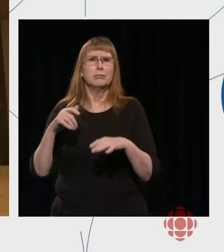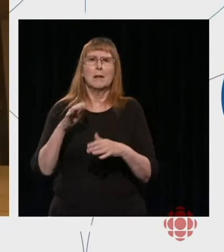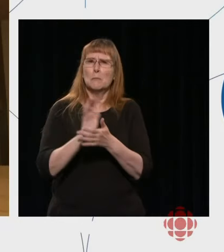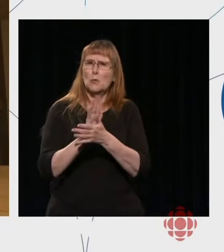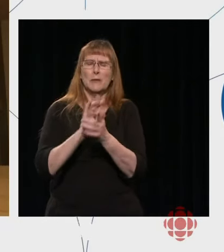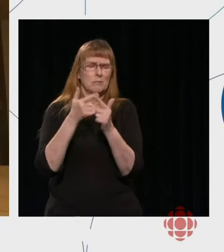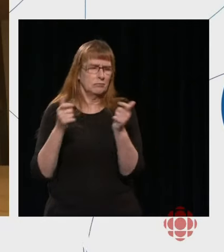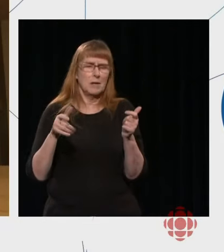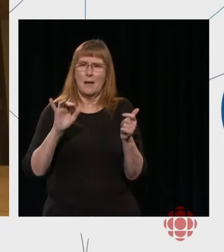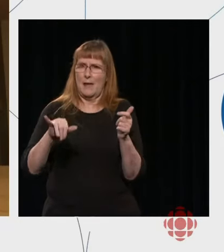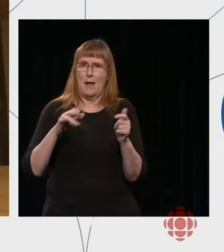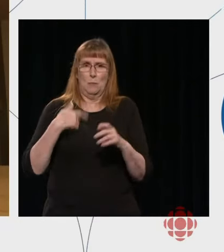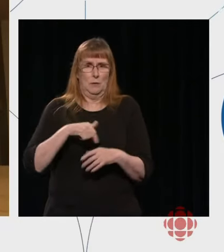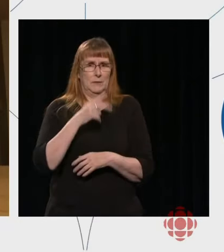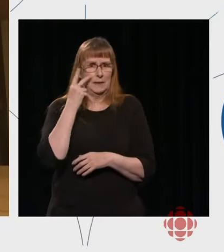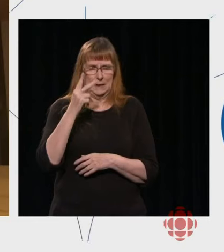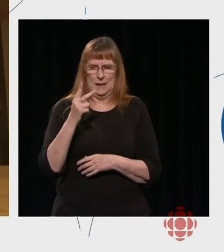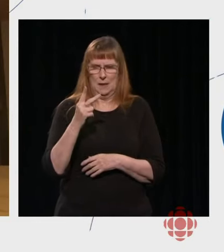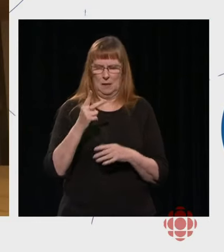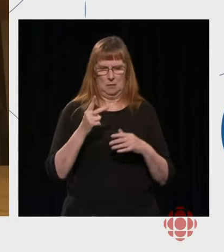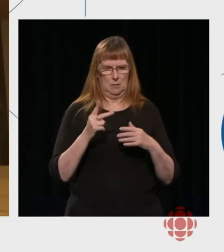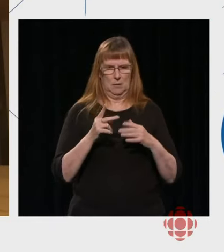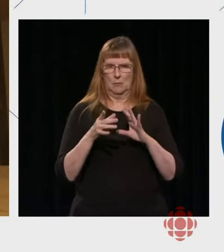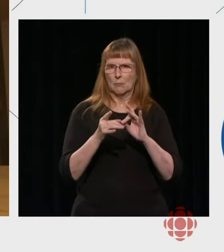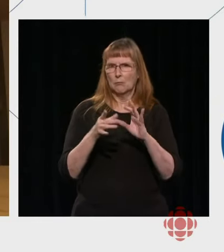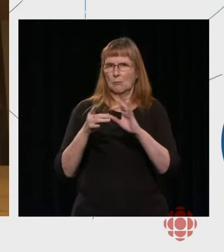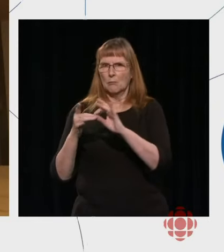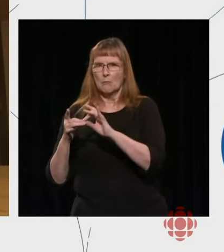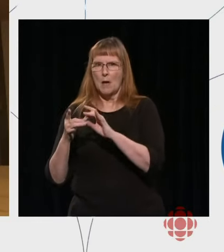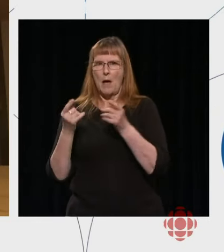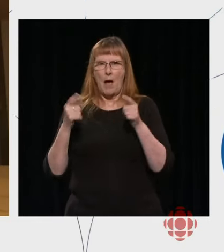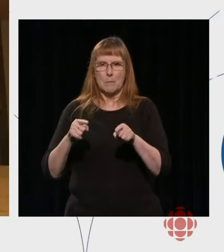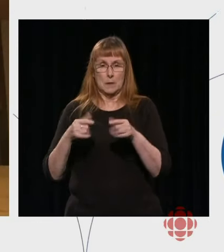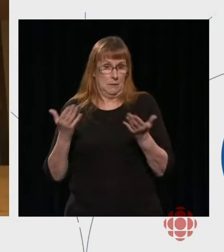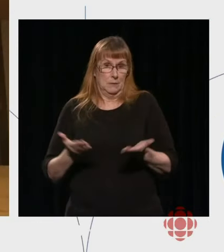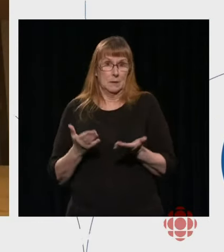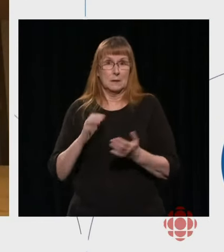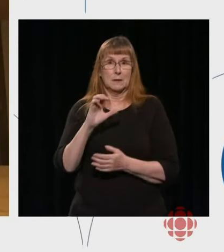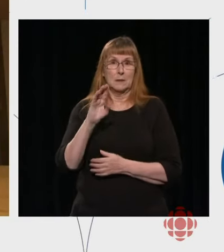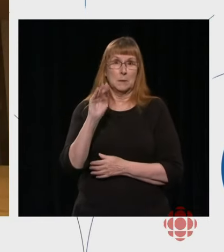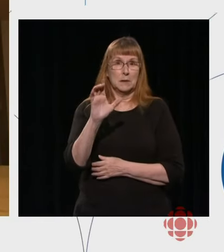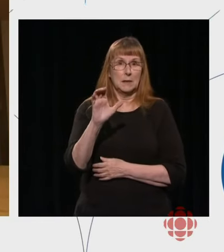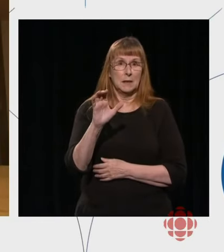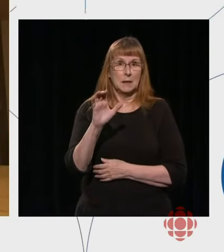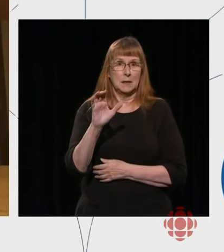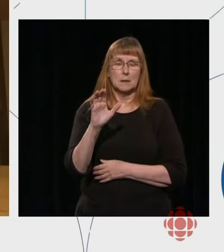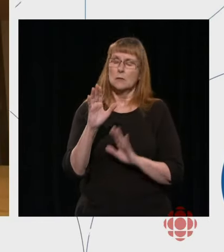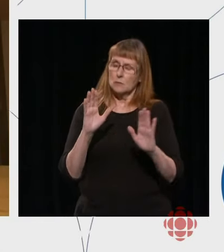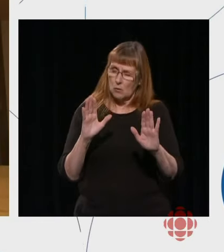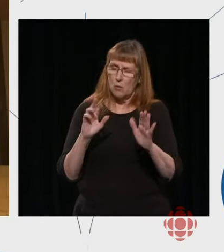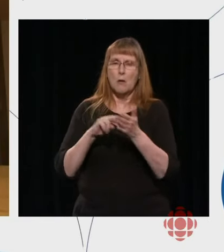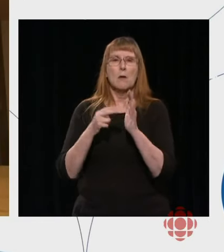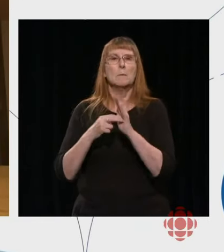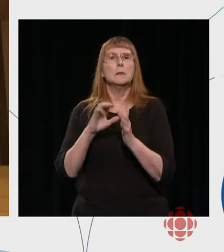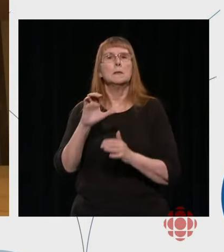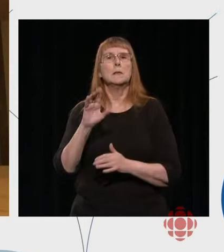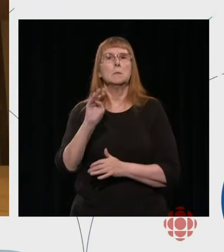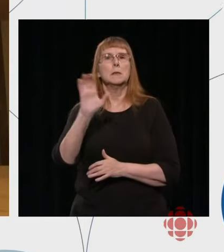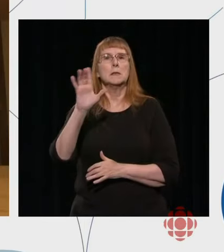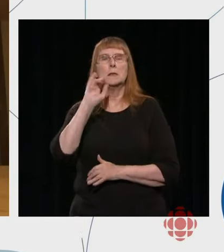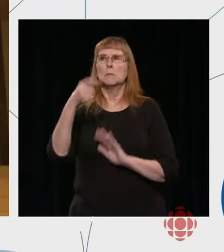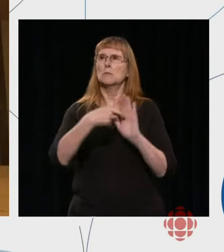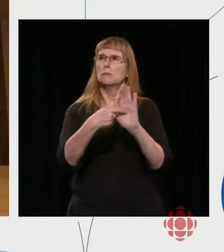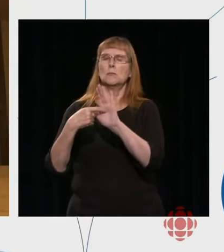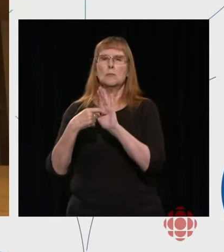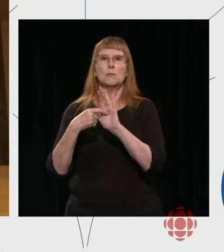situations. On our end, at CBC Radio Canada, I believe that we have to be a leader in a healthy work environment.